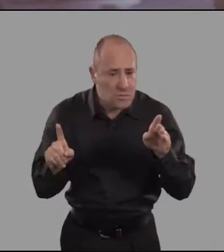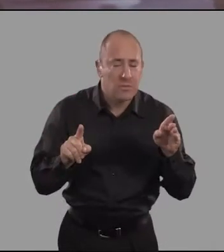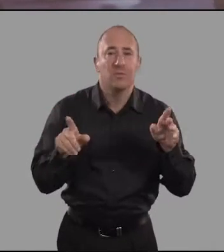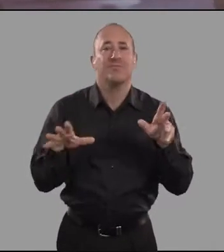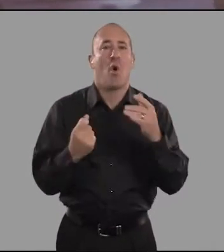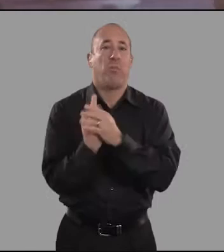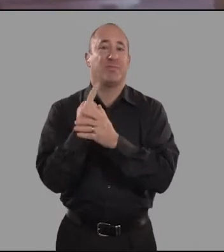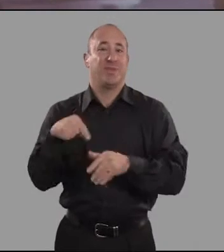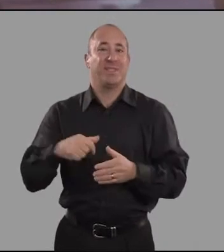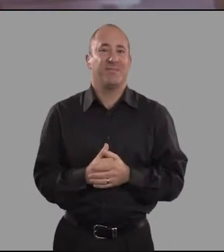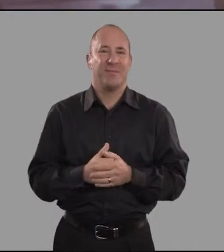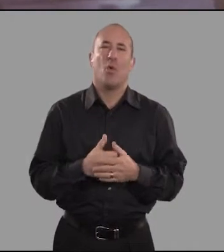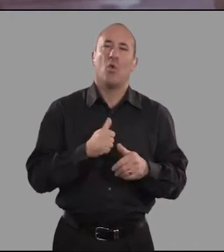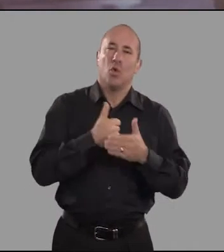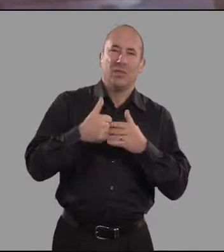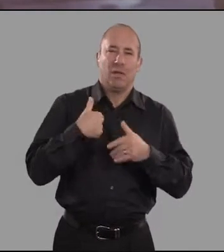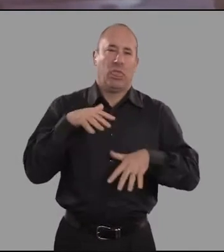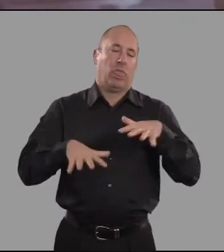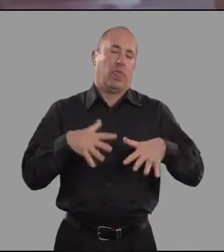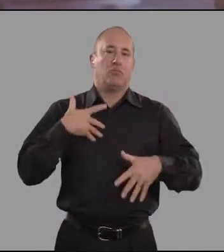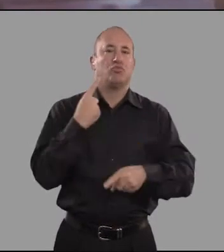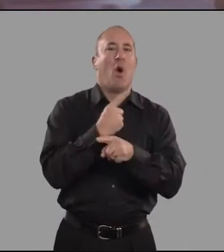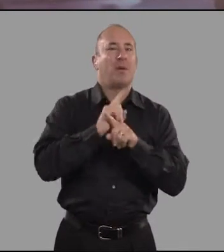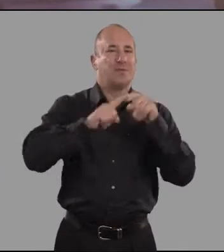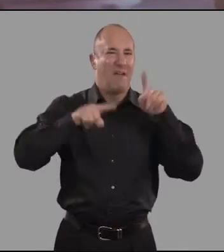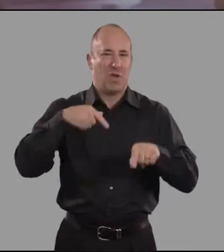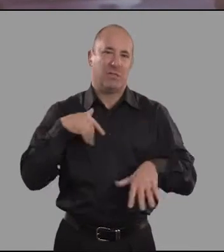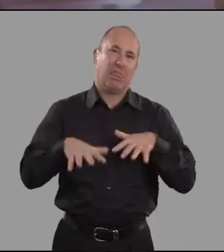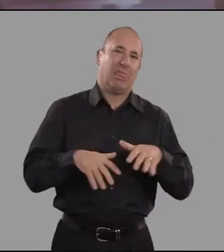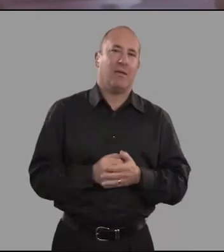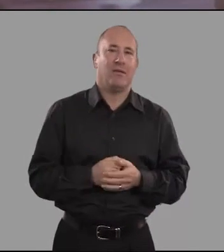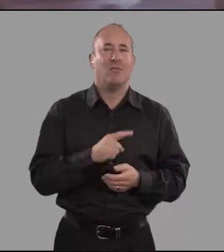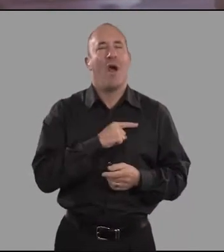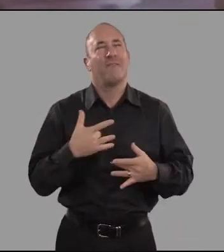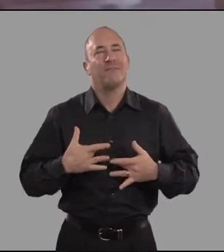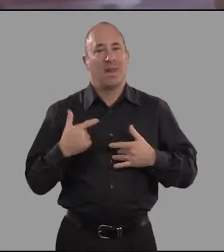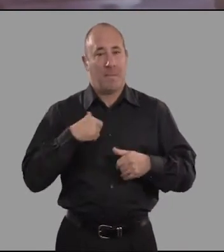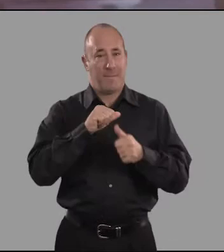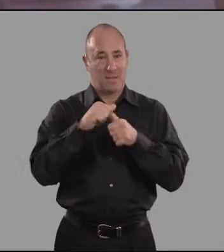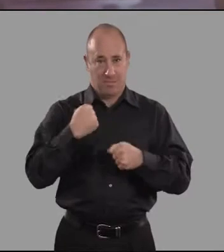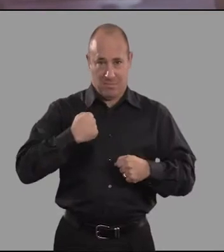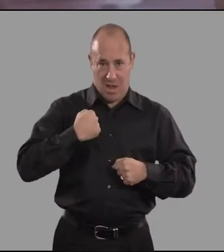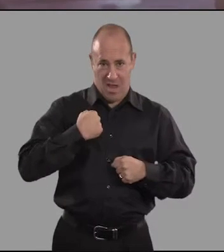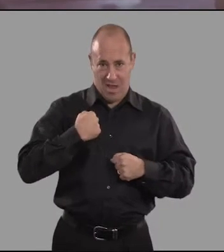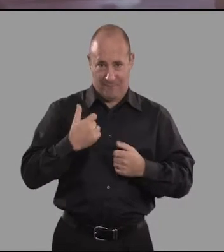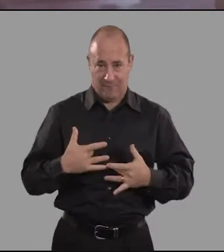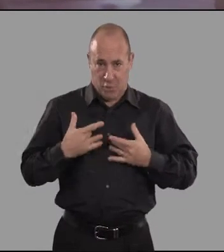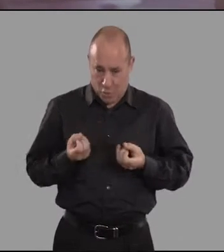opportunity. I've often been reluctant, deeply reluctant, to talk about diversity. I think it's because I've always